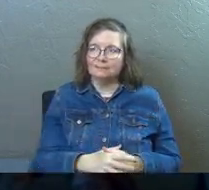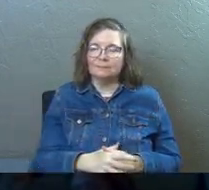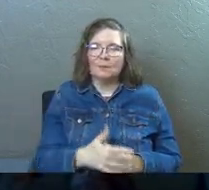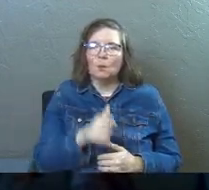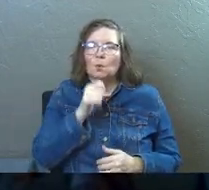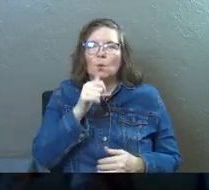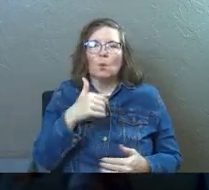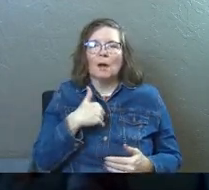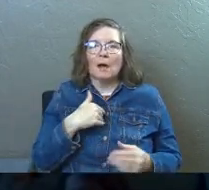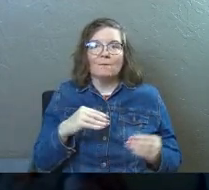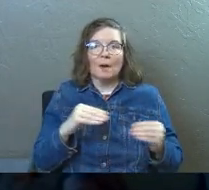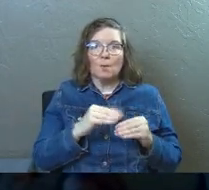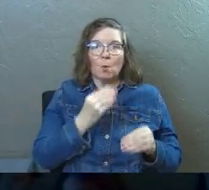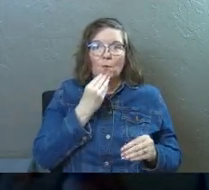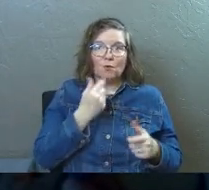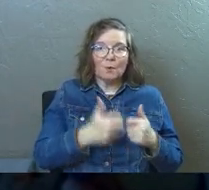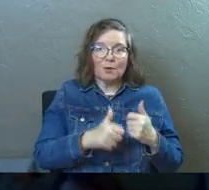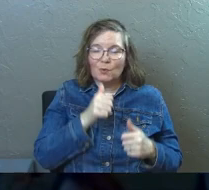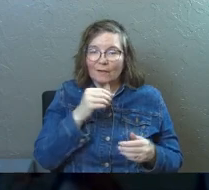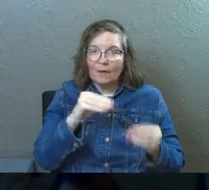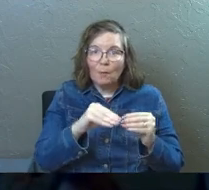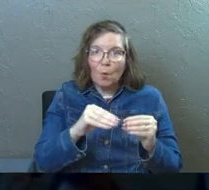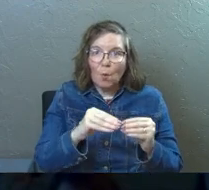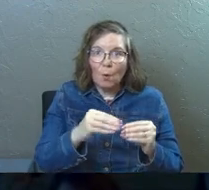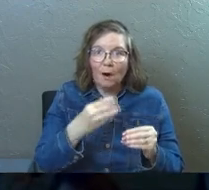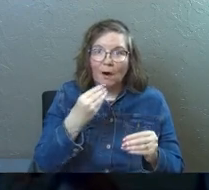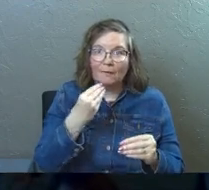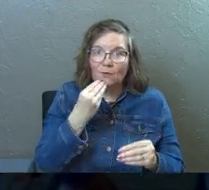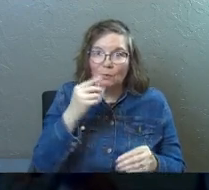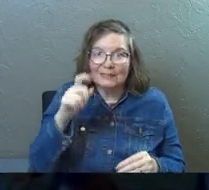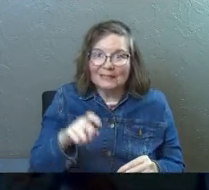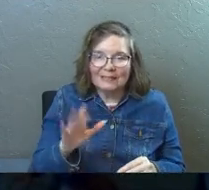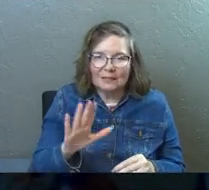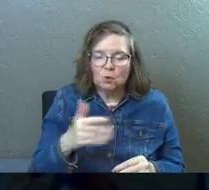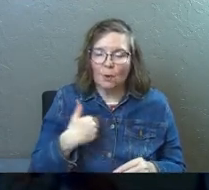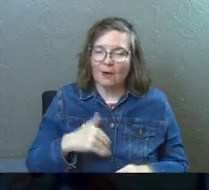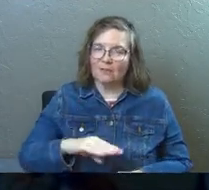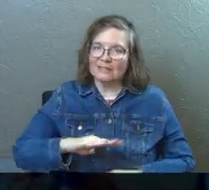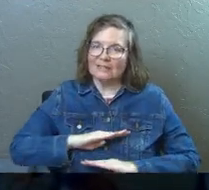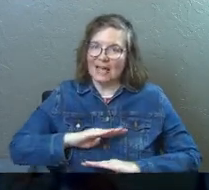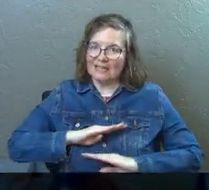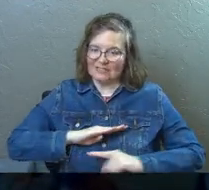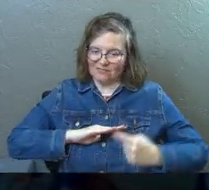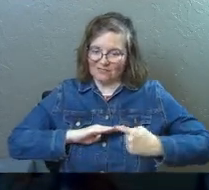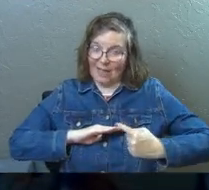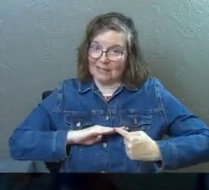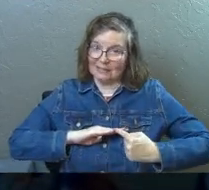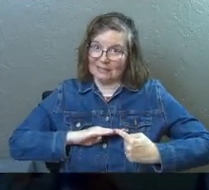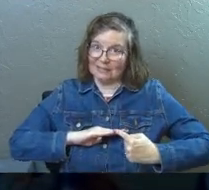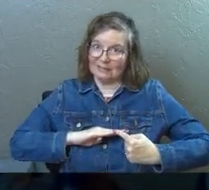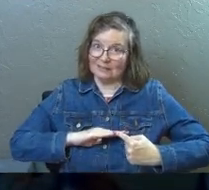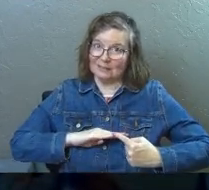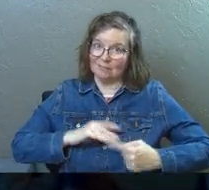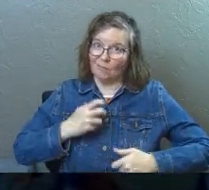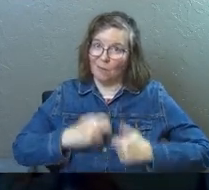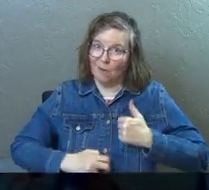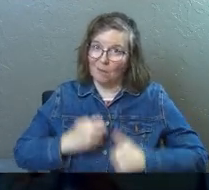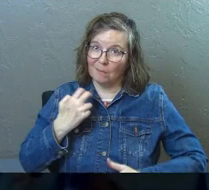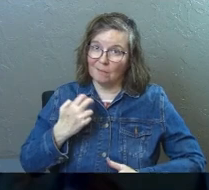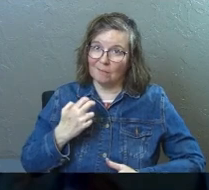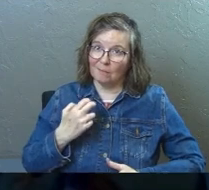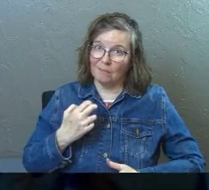We don't have a more food problem. You don't have a more food problem. You've got a satisfaction. You've got a stomach. You've got a broken stomach